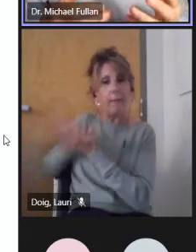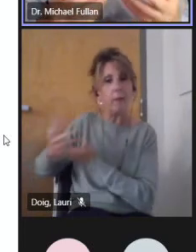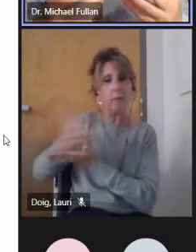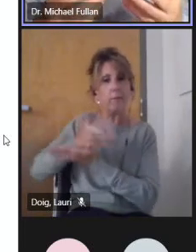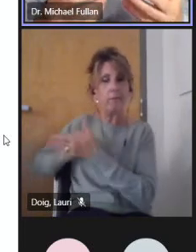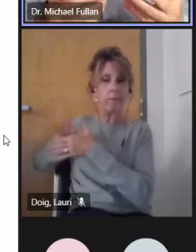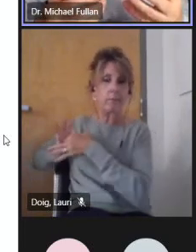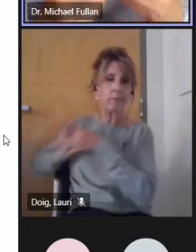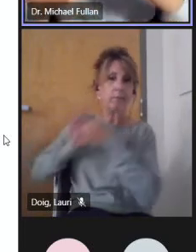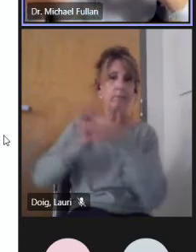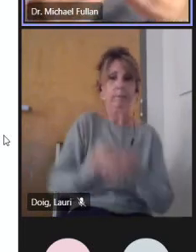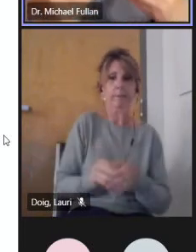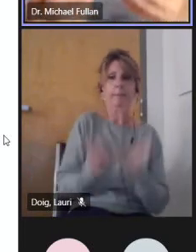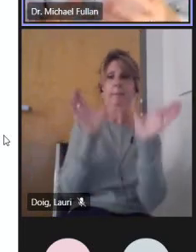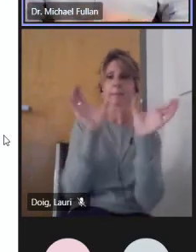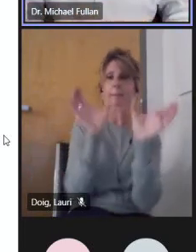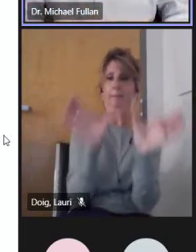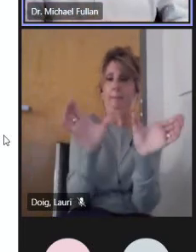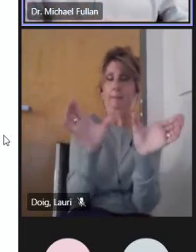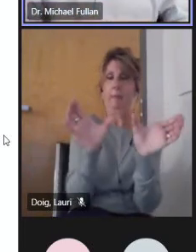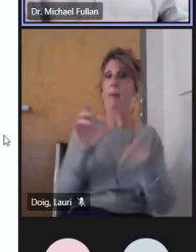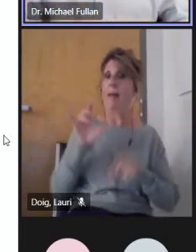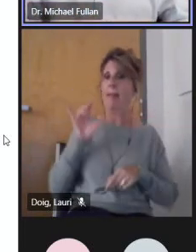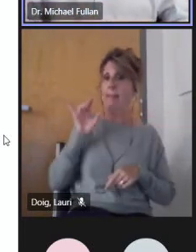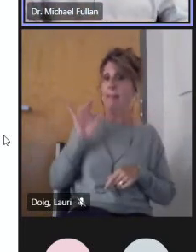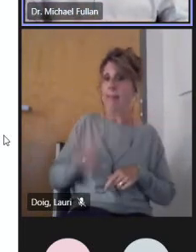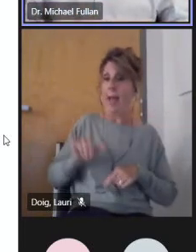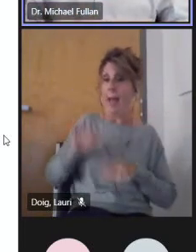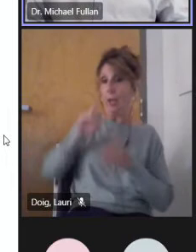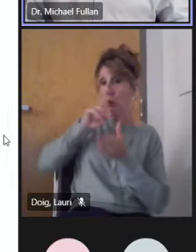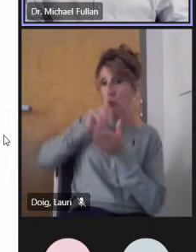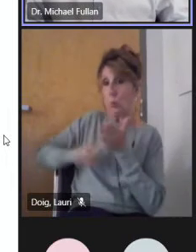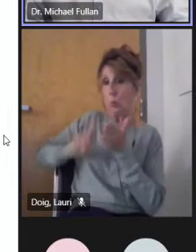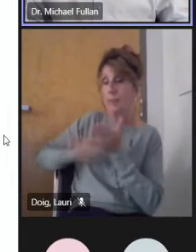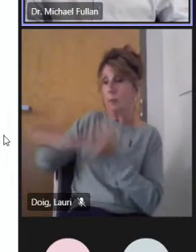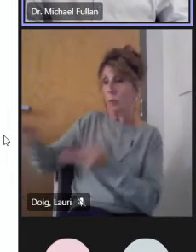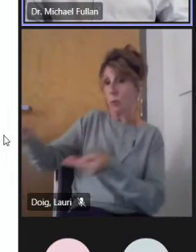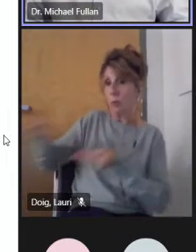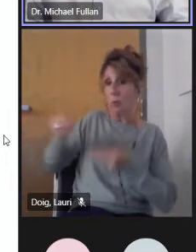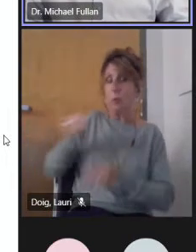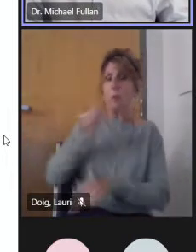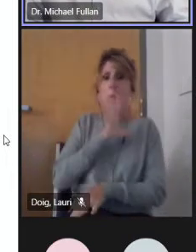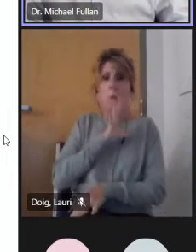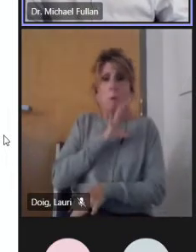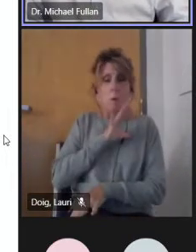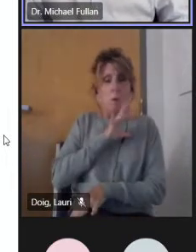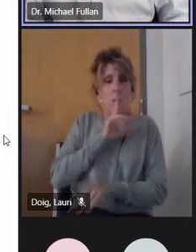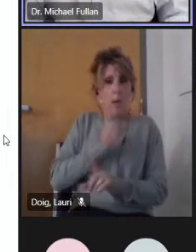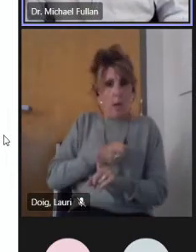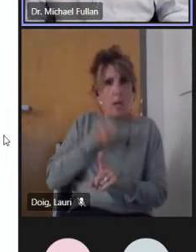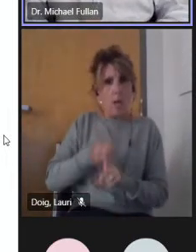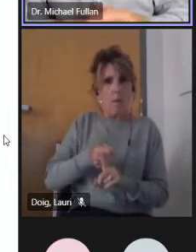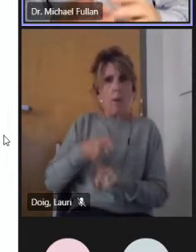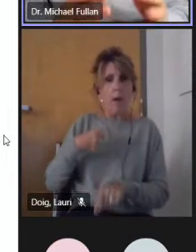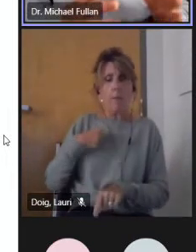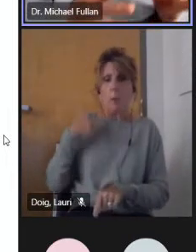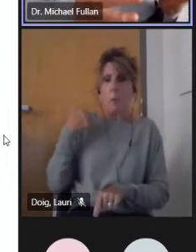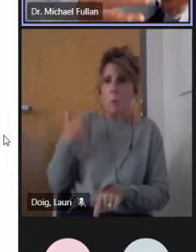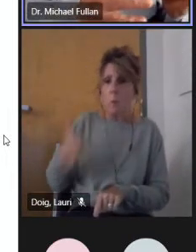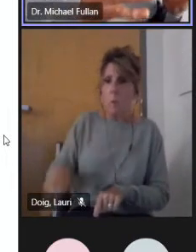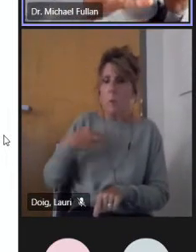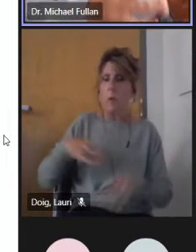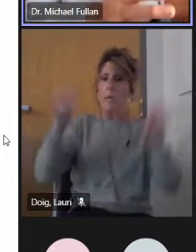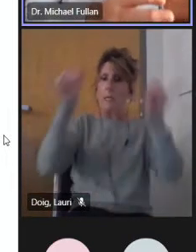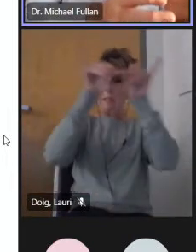led to the most profound thinking that I've had about system change. Because I realized in doing it